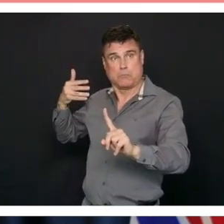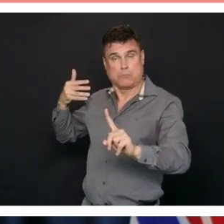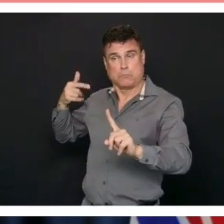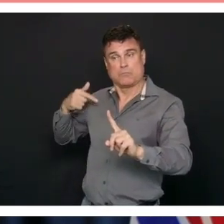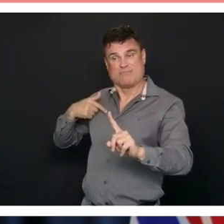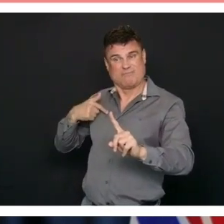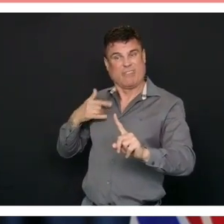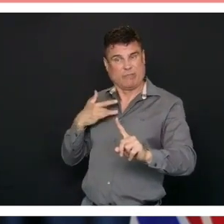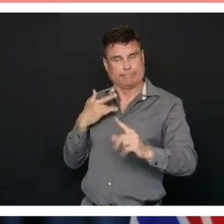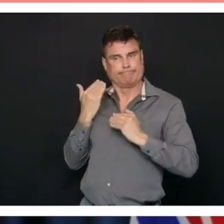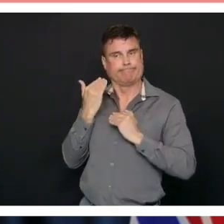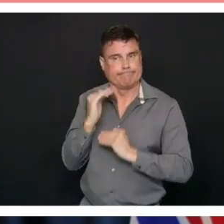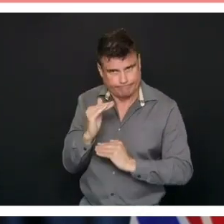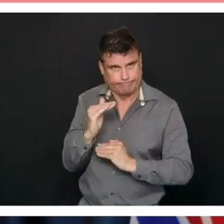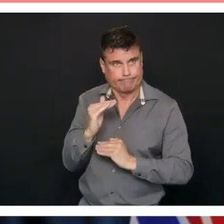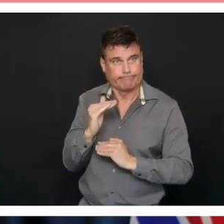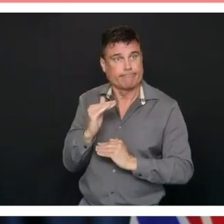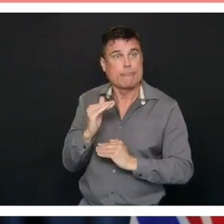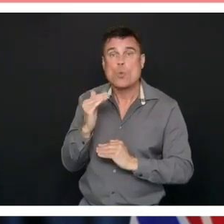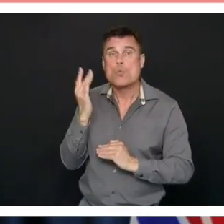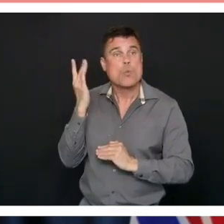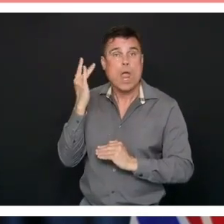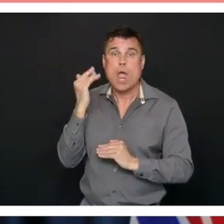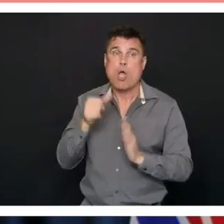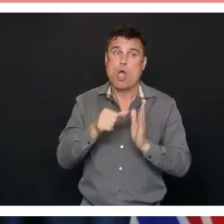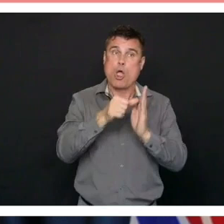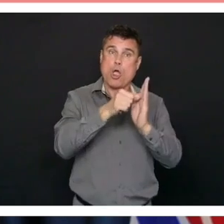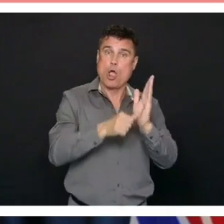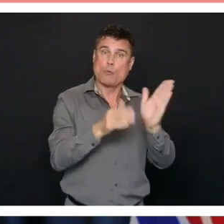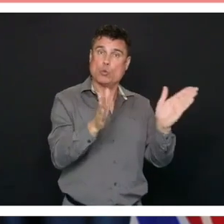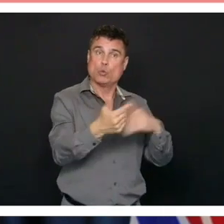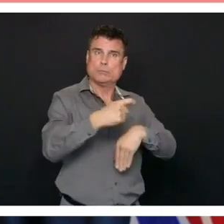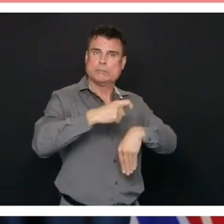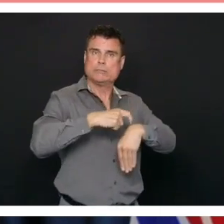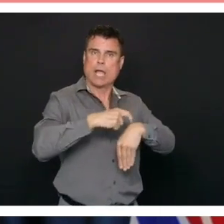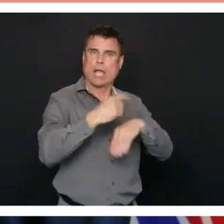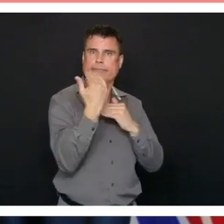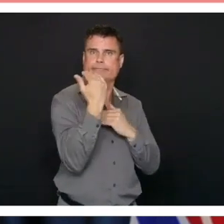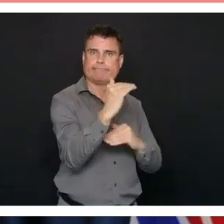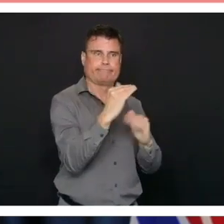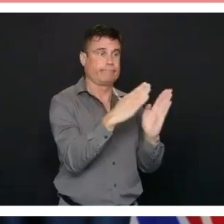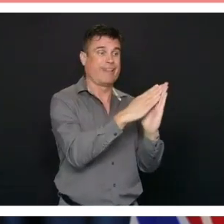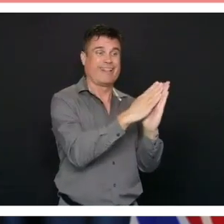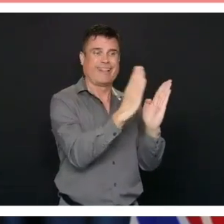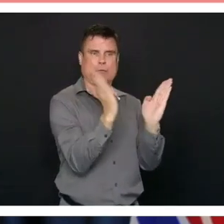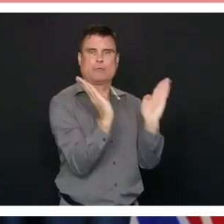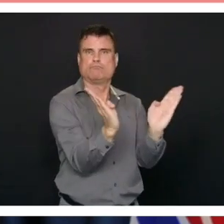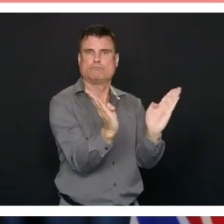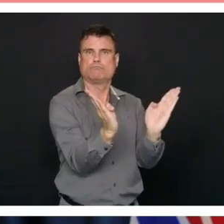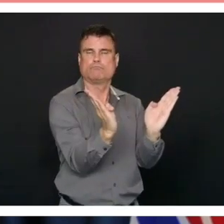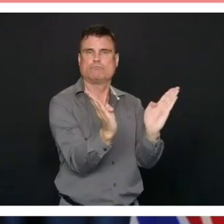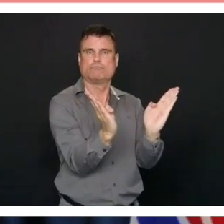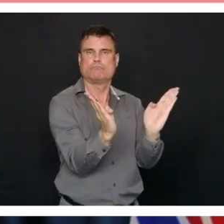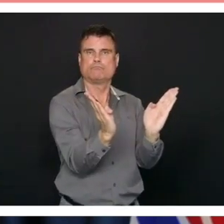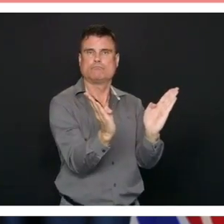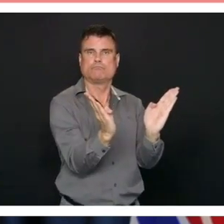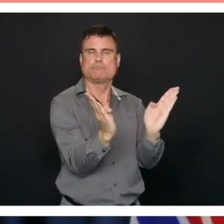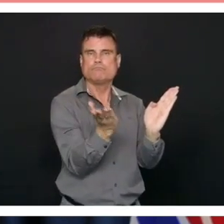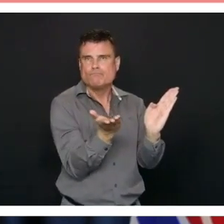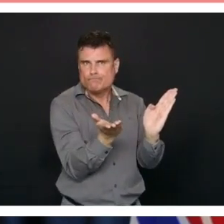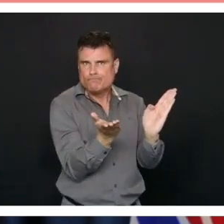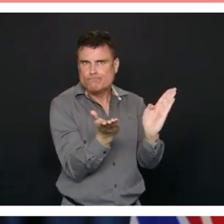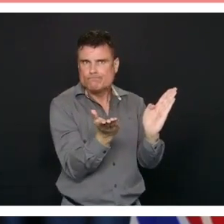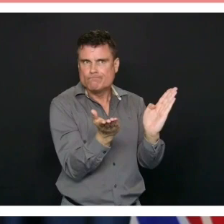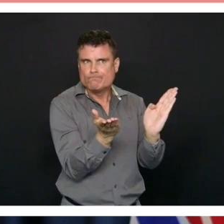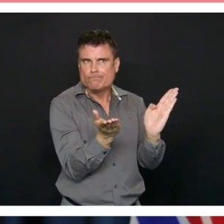time people have, not necessarily the number of surgeons. So this expansion of operating room time is going to help us as well. So it's a combination of that operating